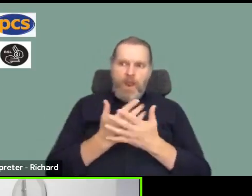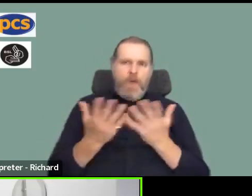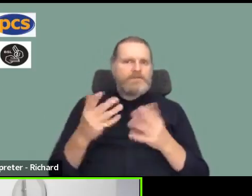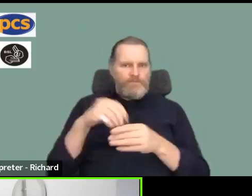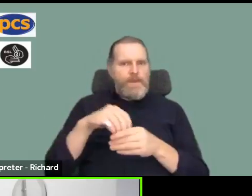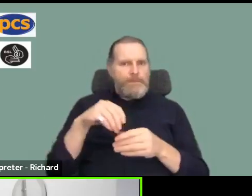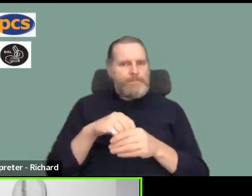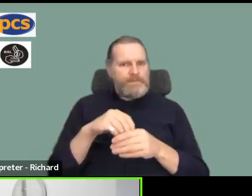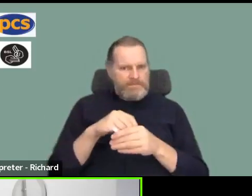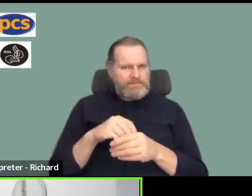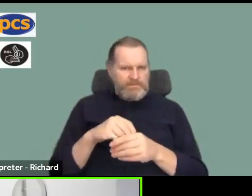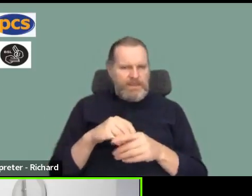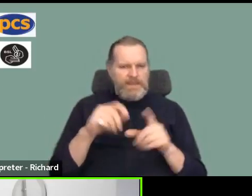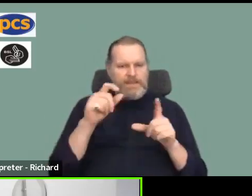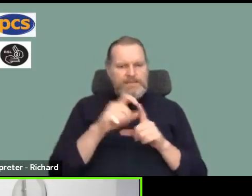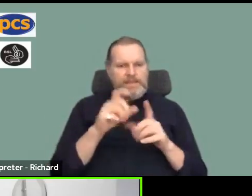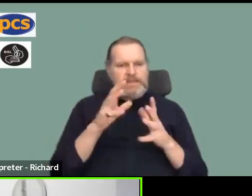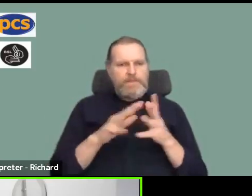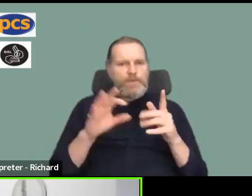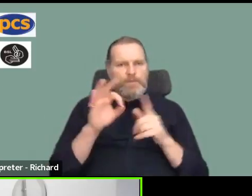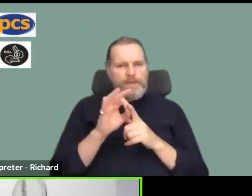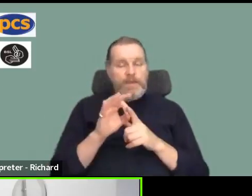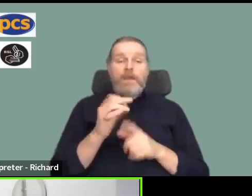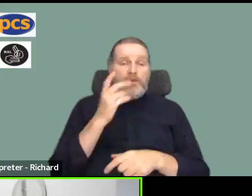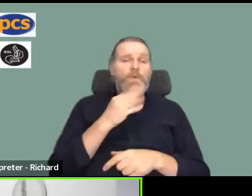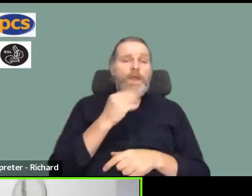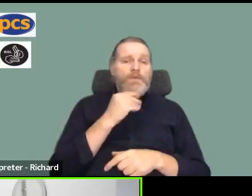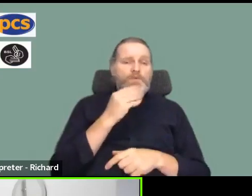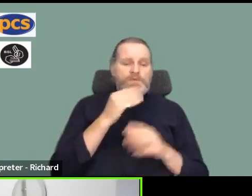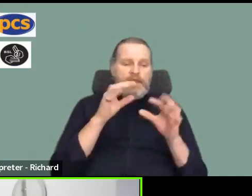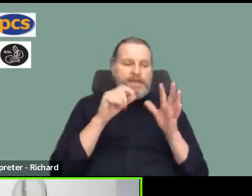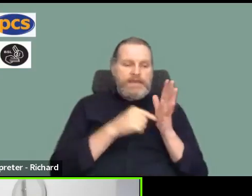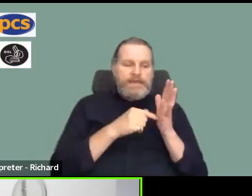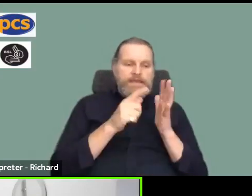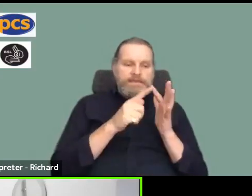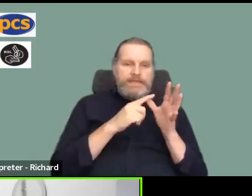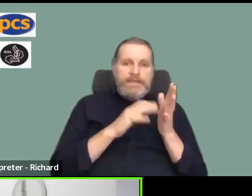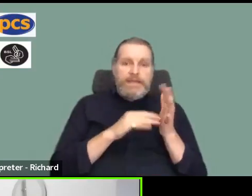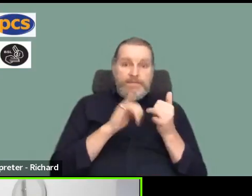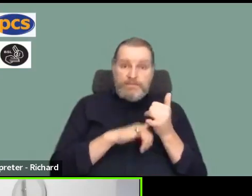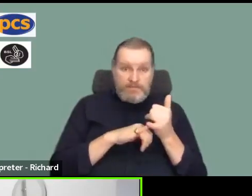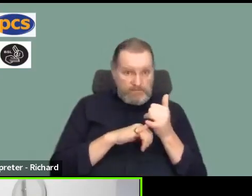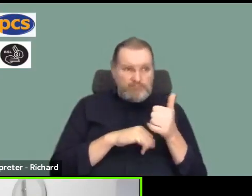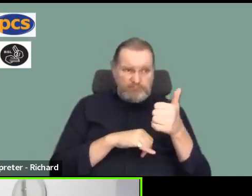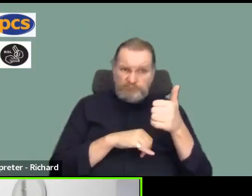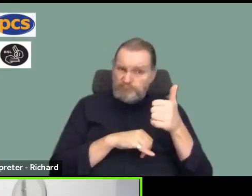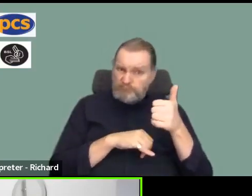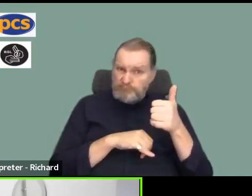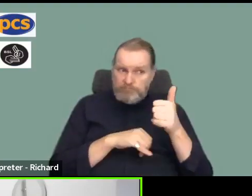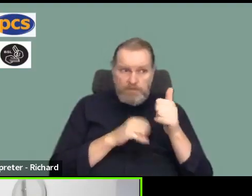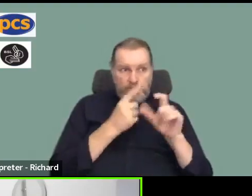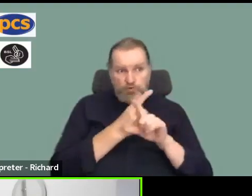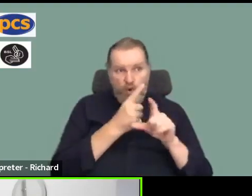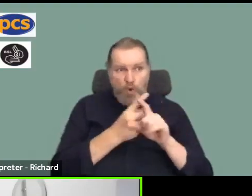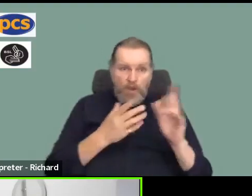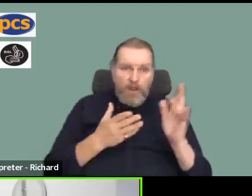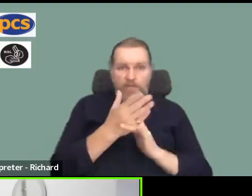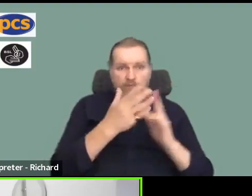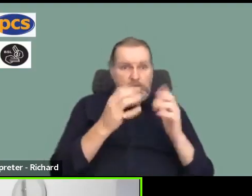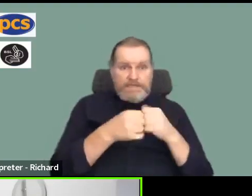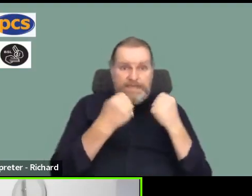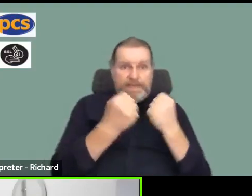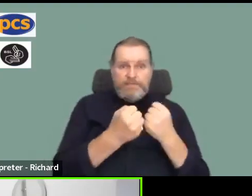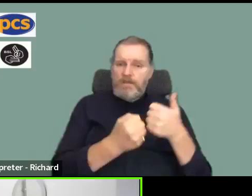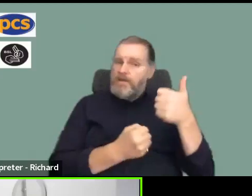anybody can use Teams. And obviously, if you've got contacts in your branch or in neighbouring